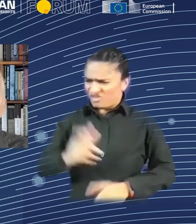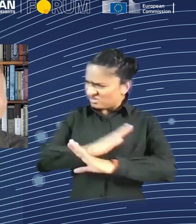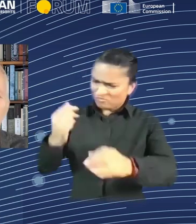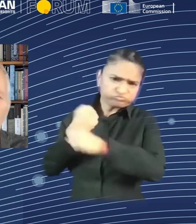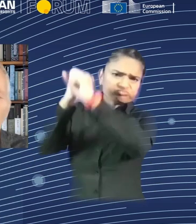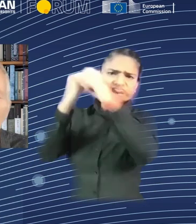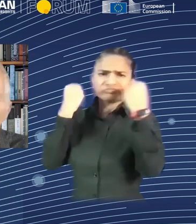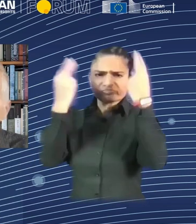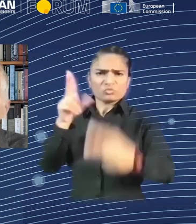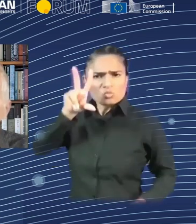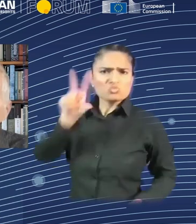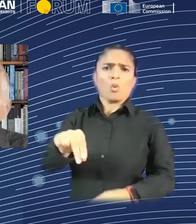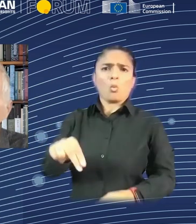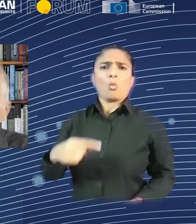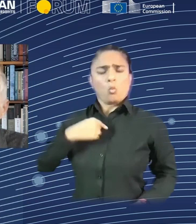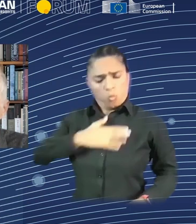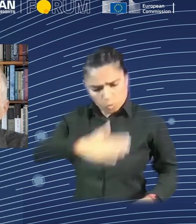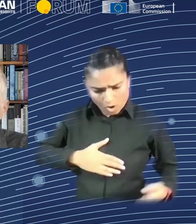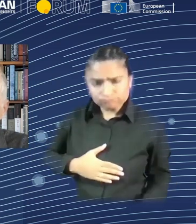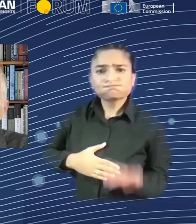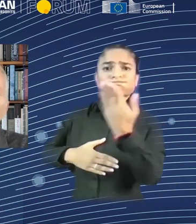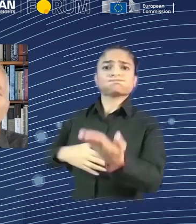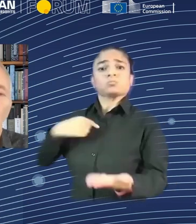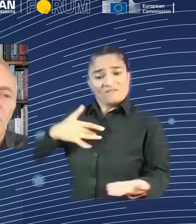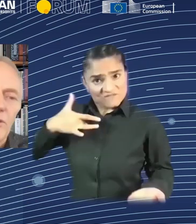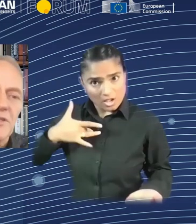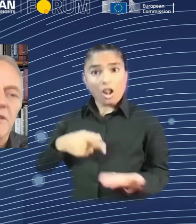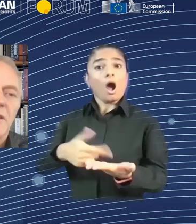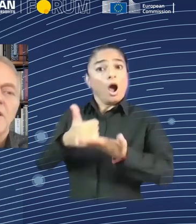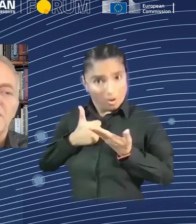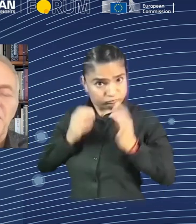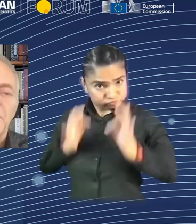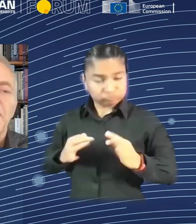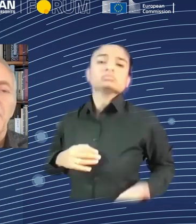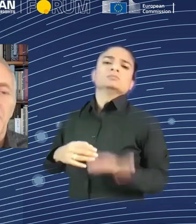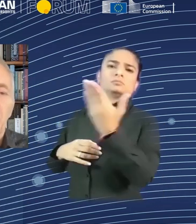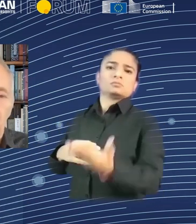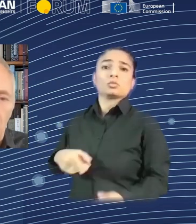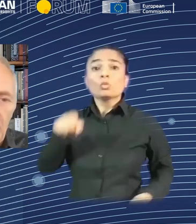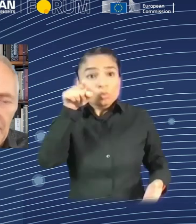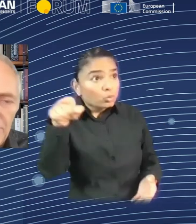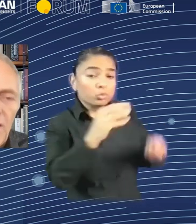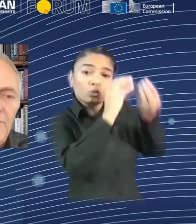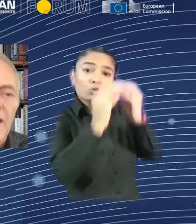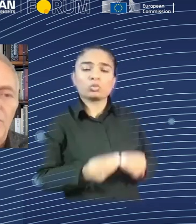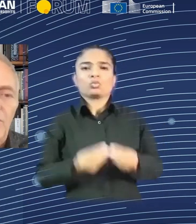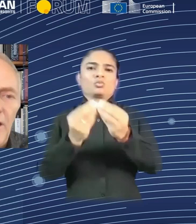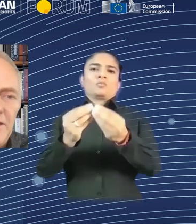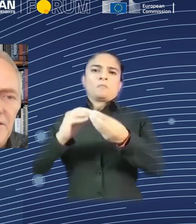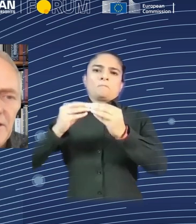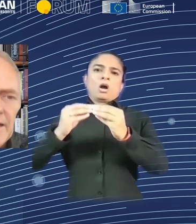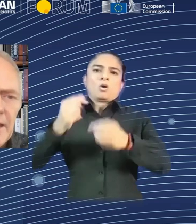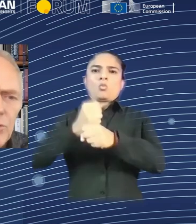productive. And so you can use it to make workers more productive, or you can use it to simply drive down your